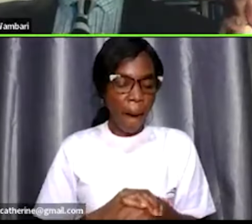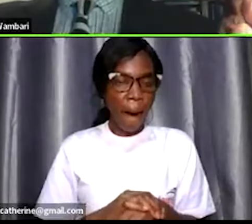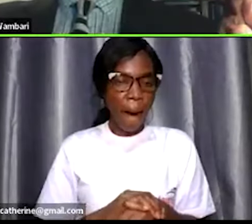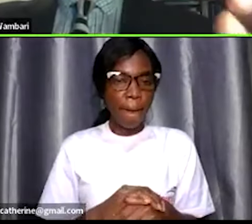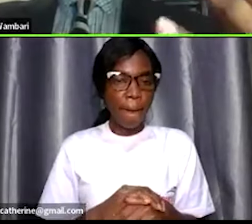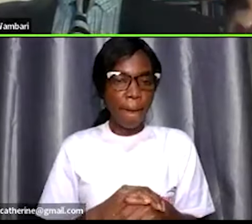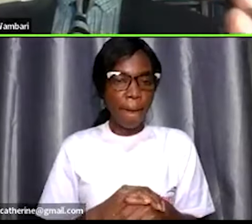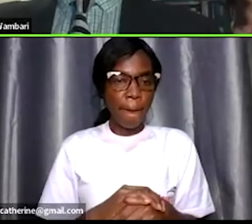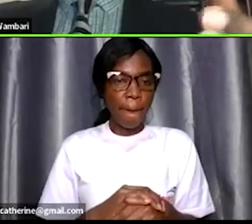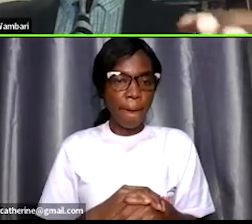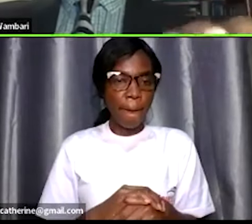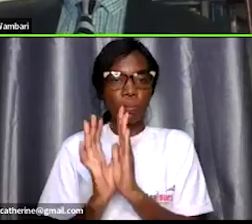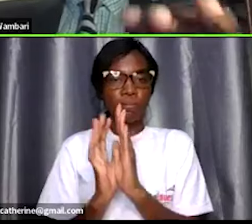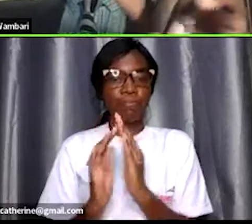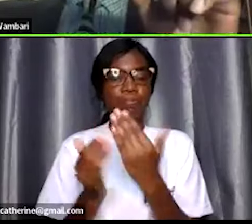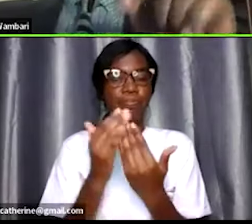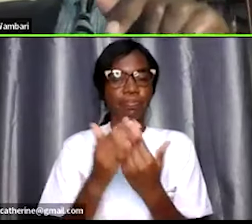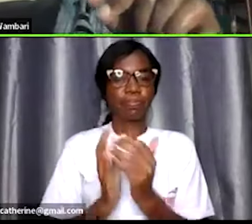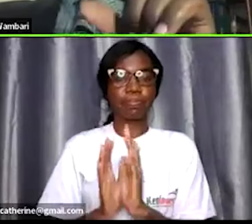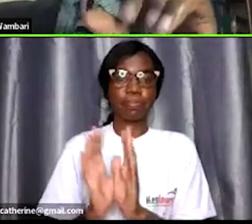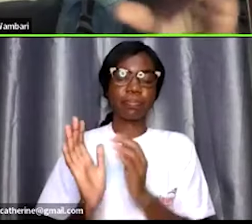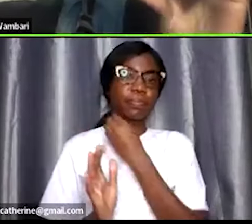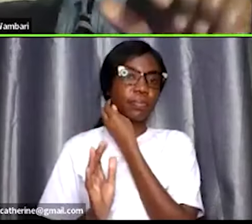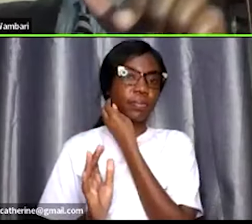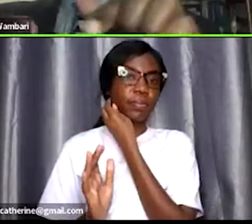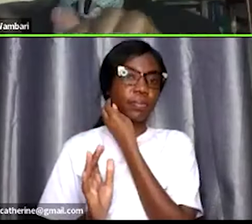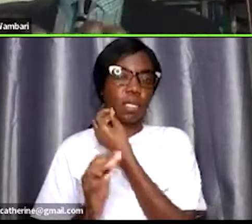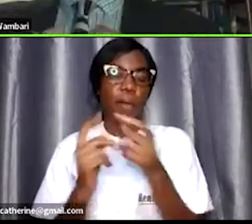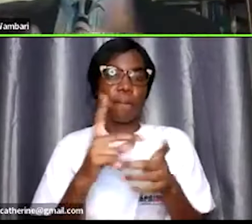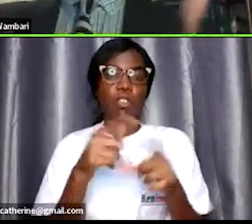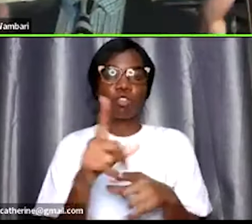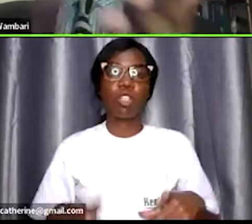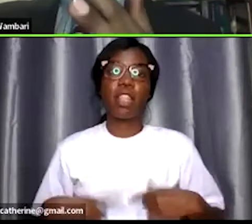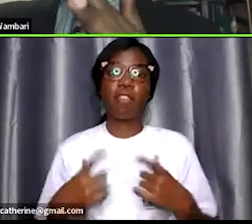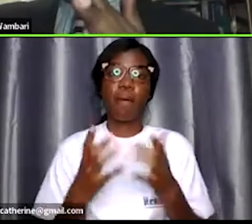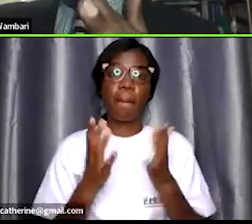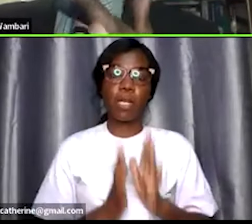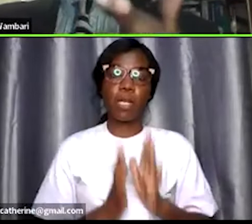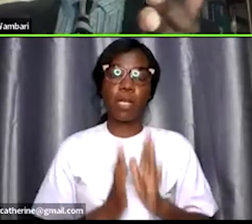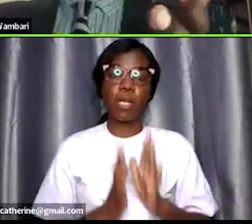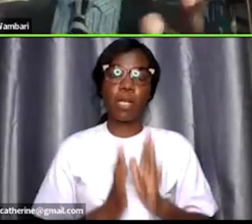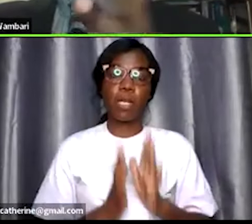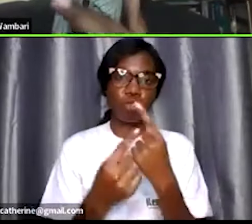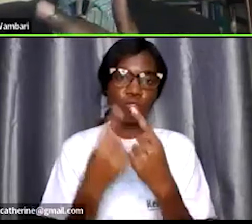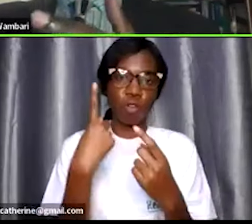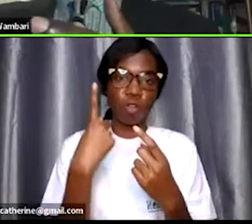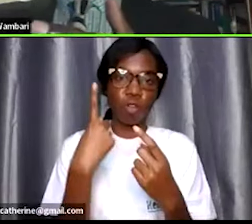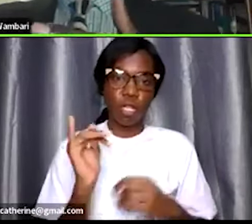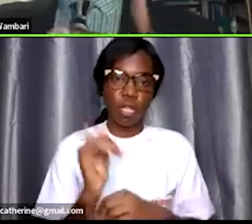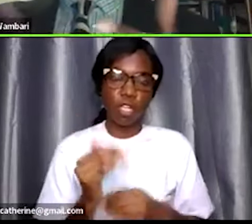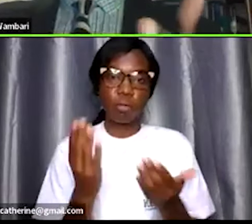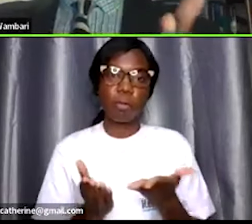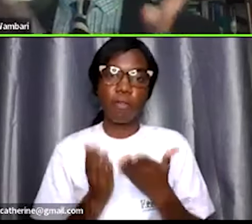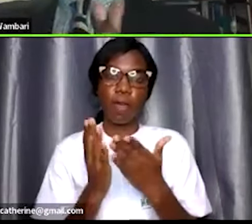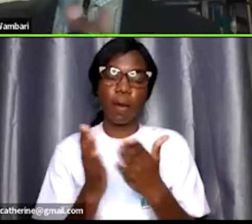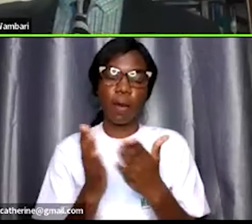um care living where you you stay in somebody's house you'll be cooking for that person you provide personal